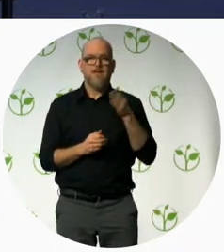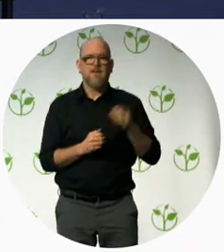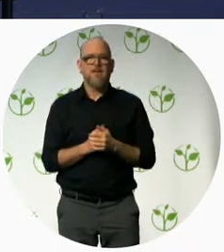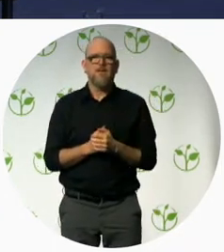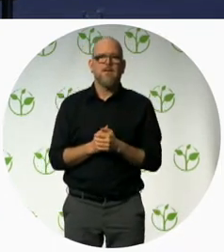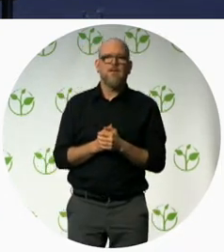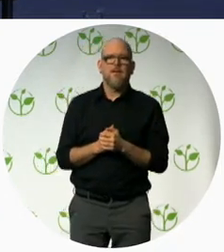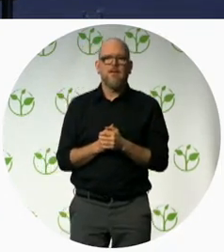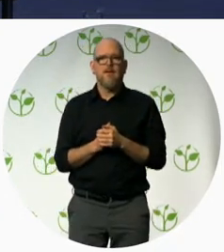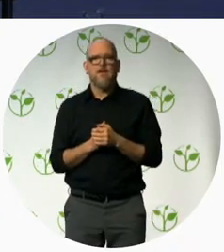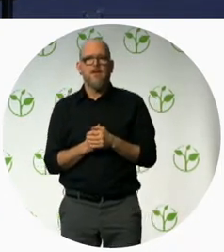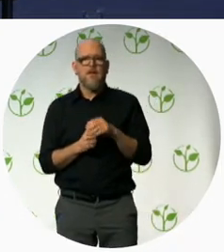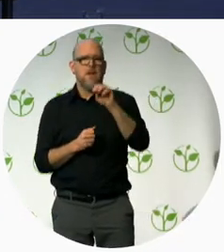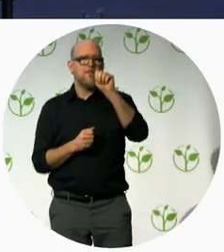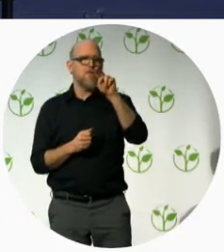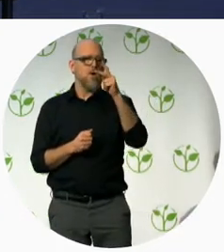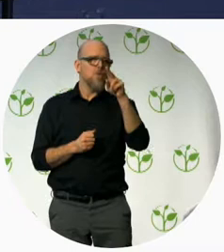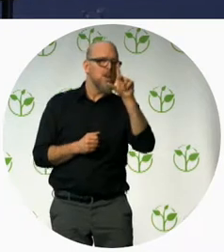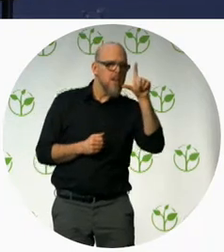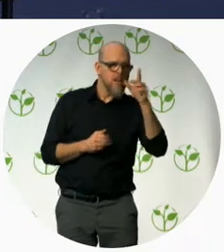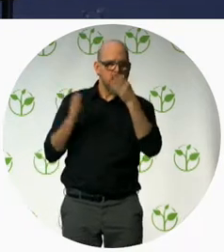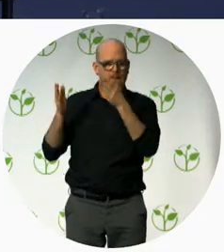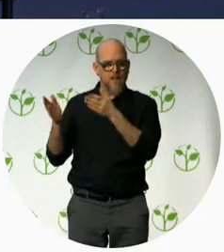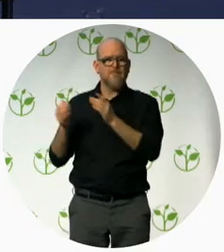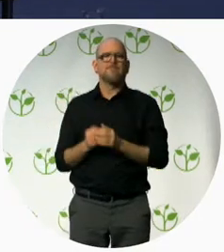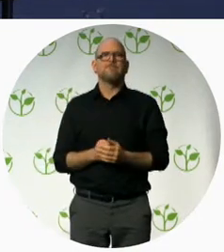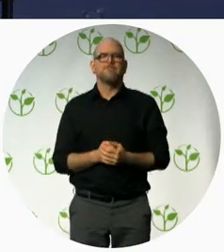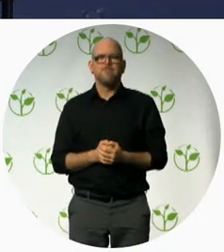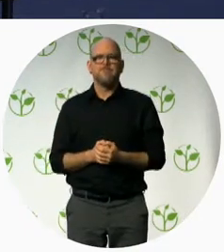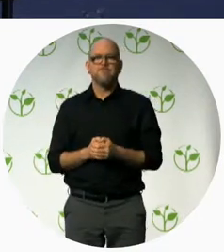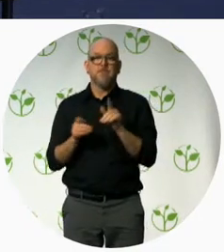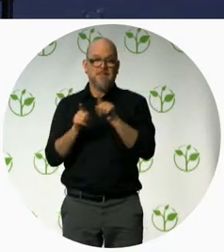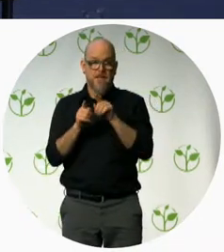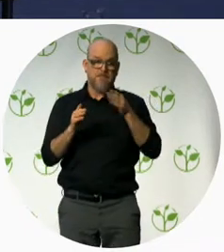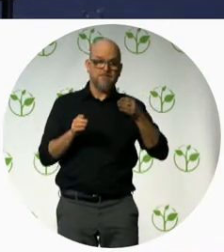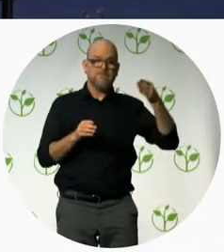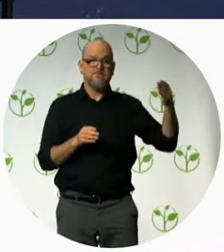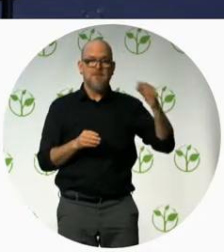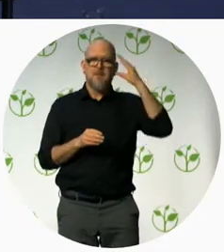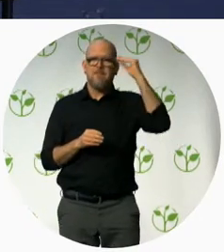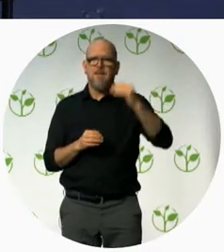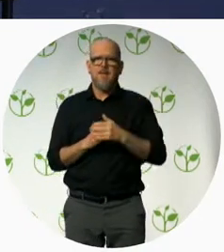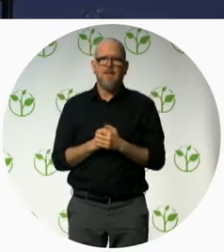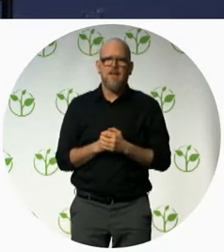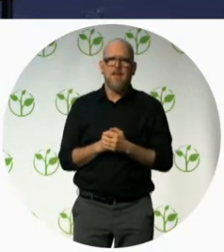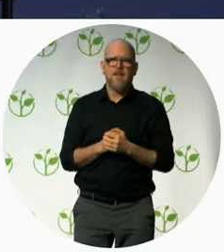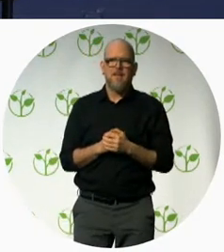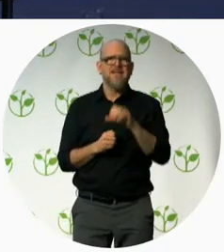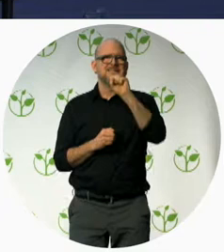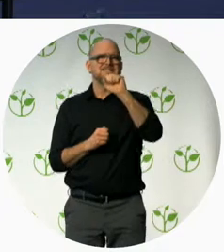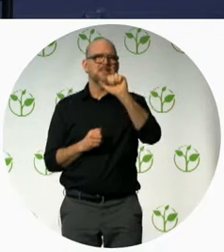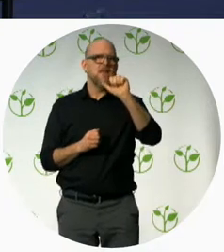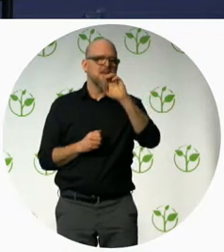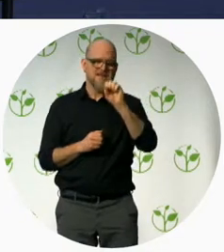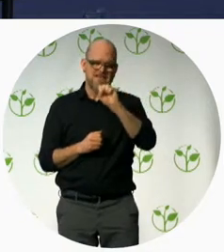Yael Naiman of the Suta Medical Centers I'm not going to share their bios with you you can read their